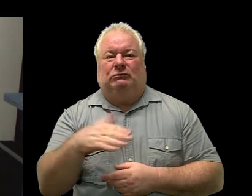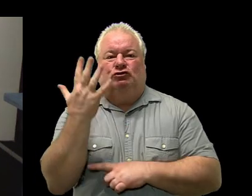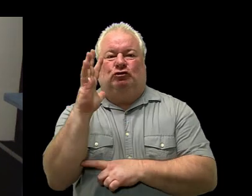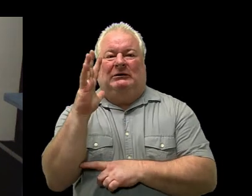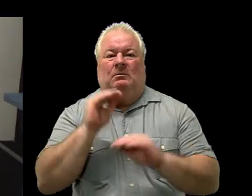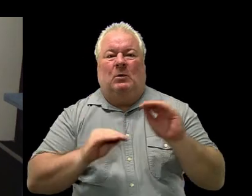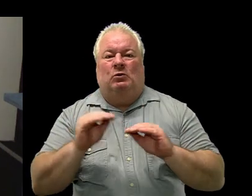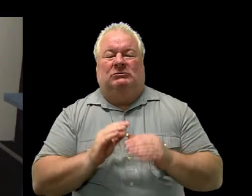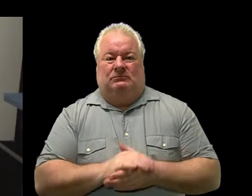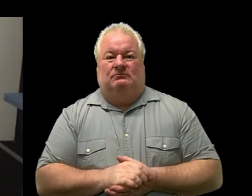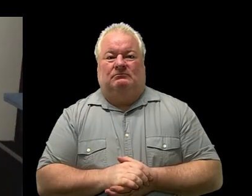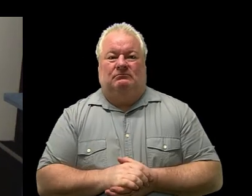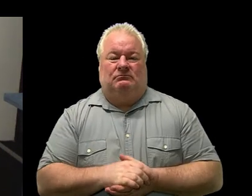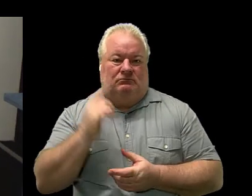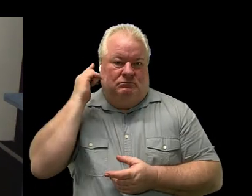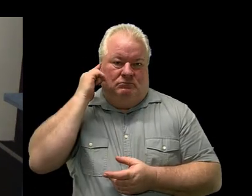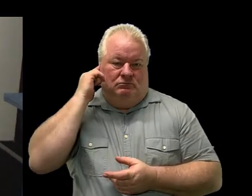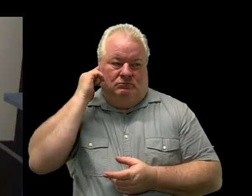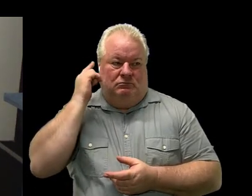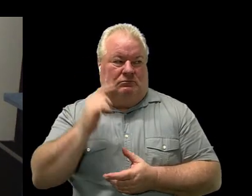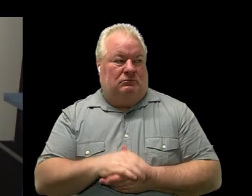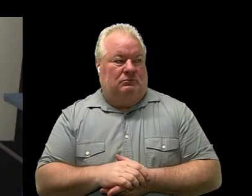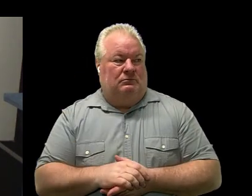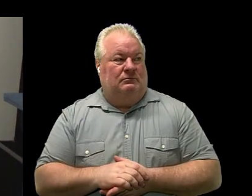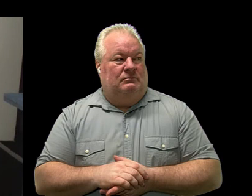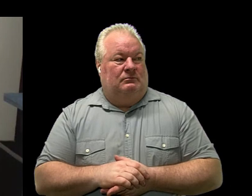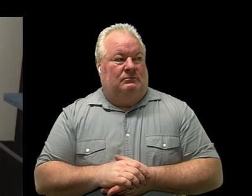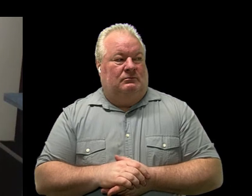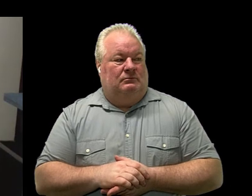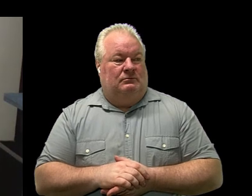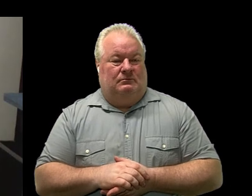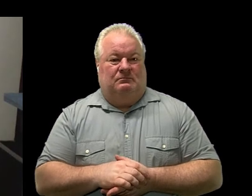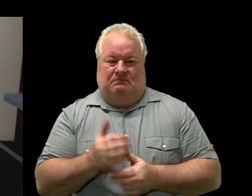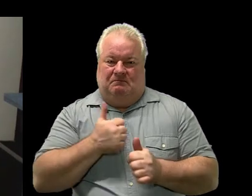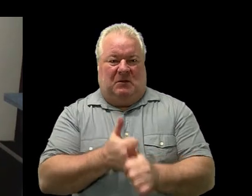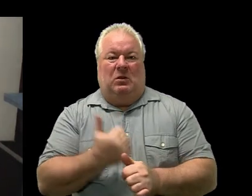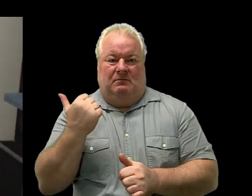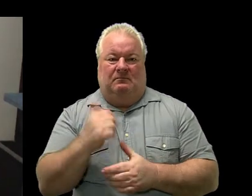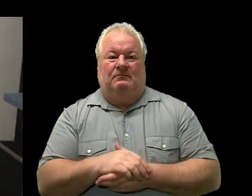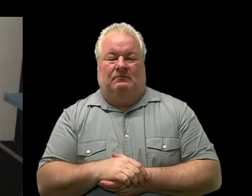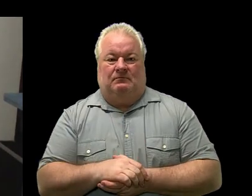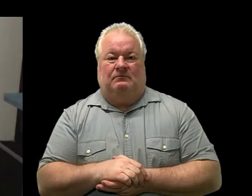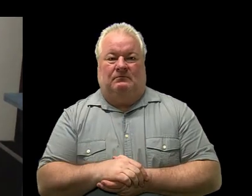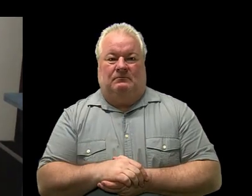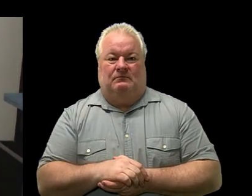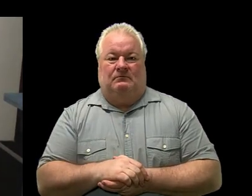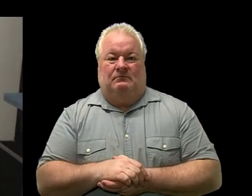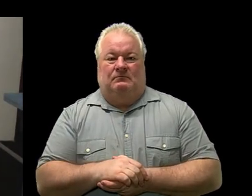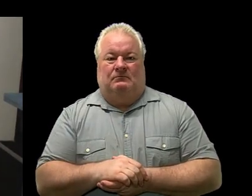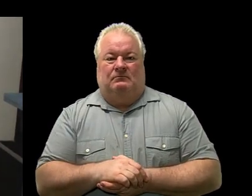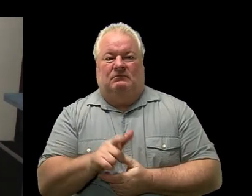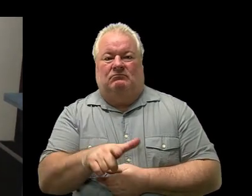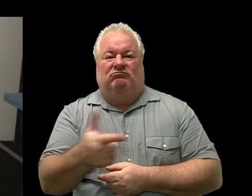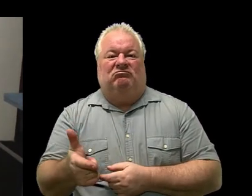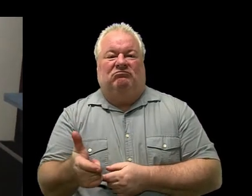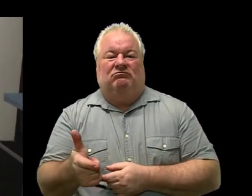back to heart center you turn the right foot hands with your hips let's heal to the inside of the ankle